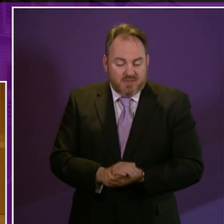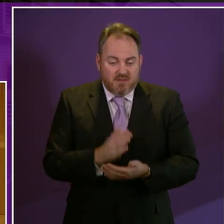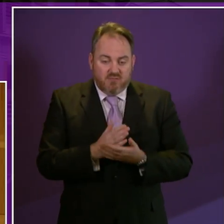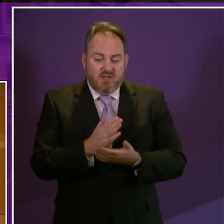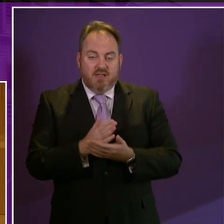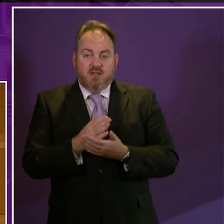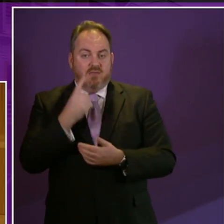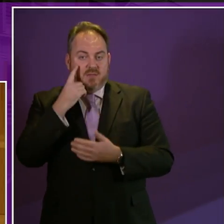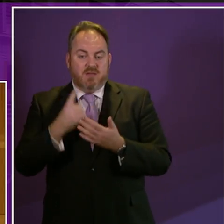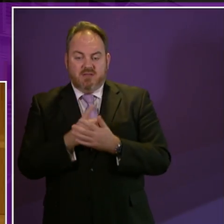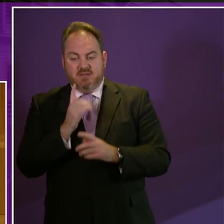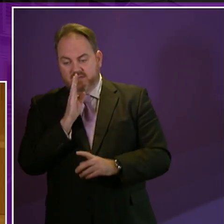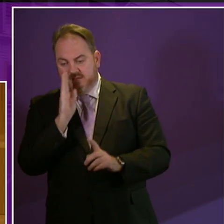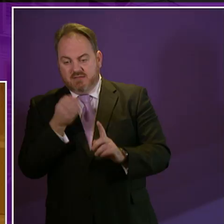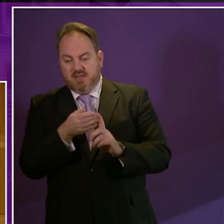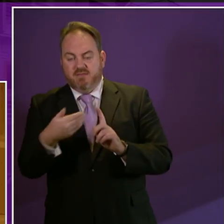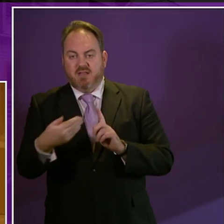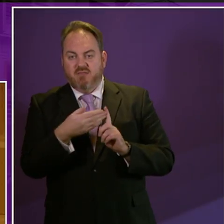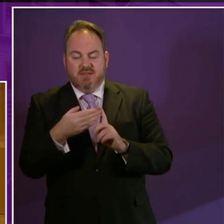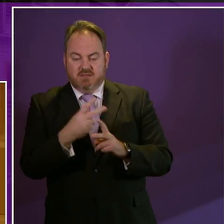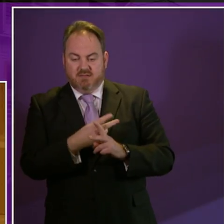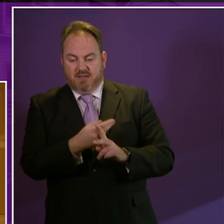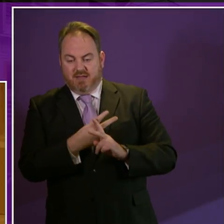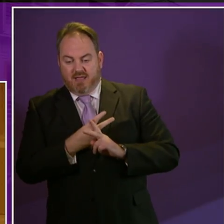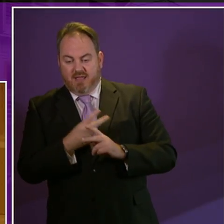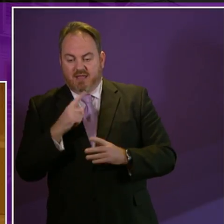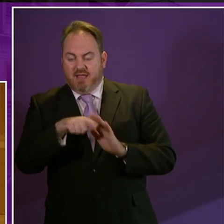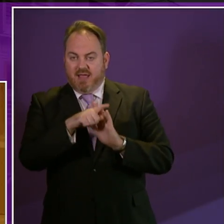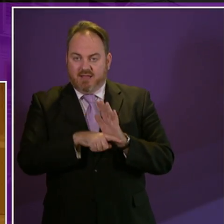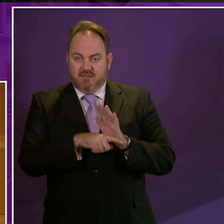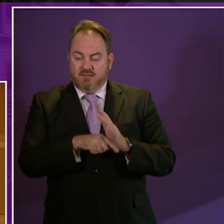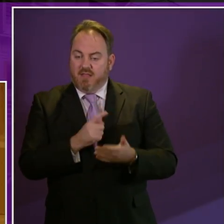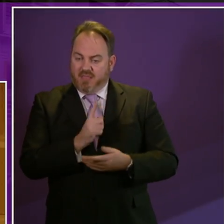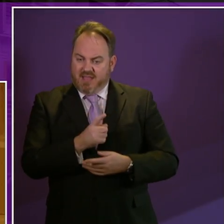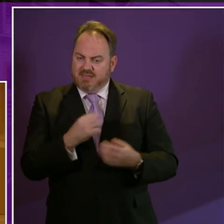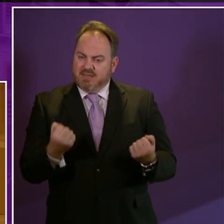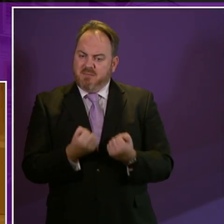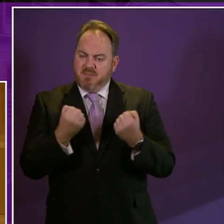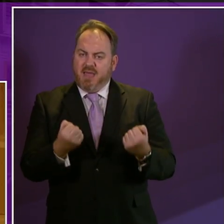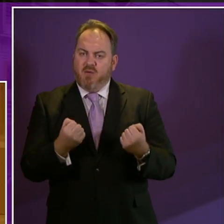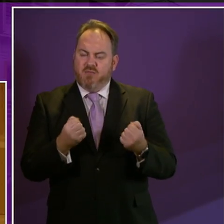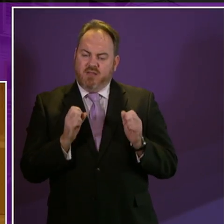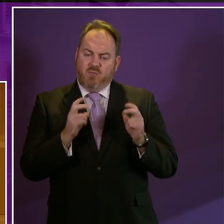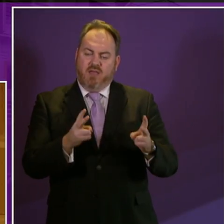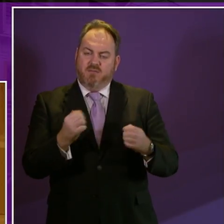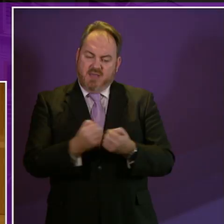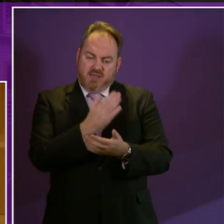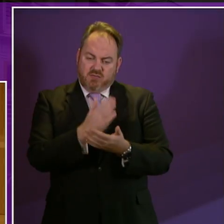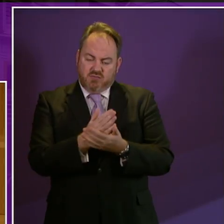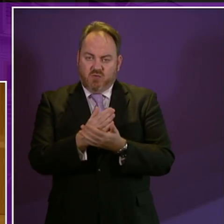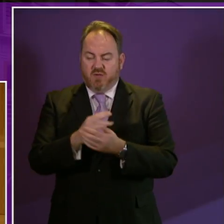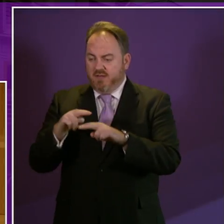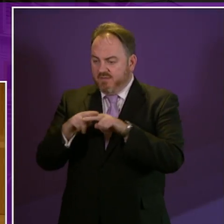act and my party absolutely supported that and we still do it is a very liberal and empowering agenda to give people and families